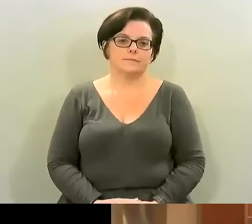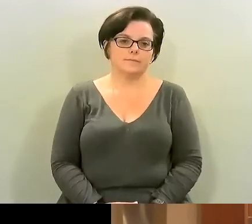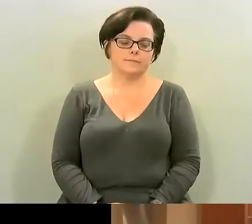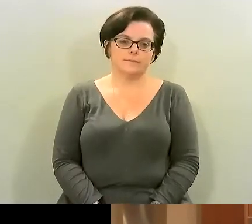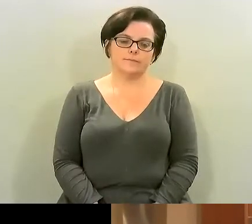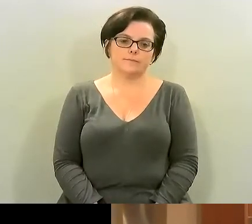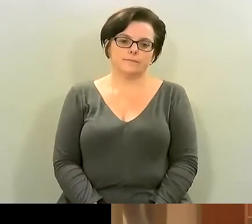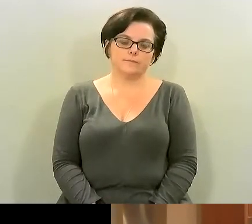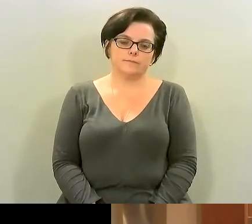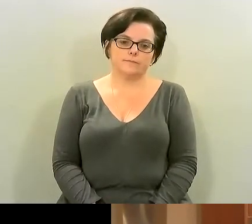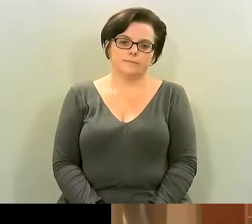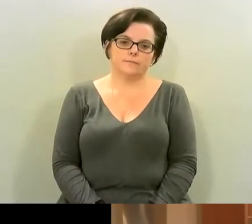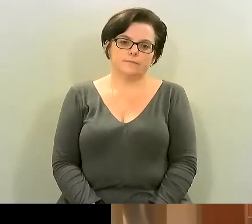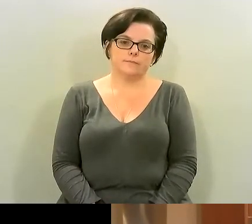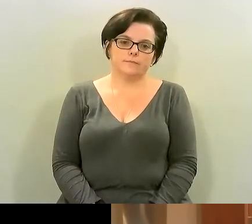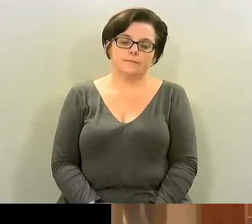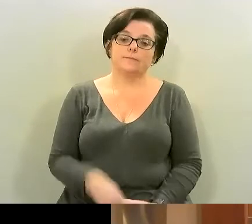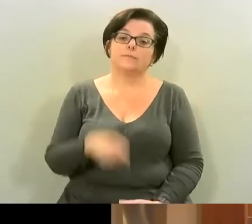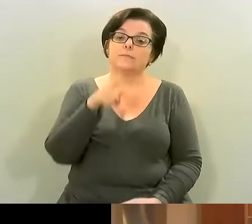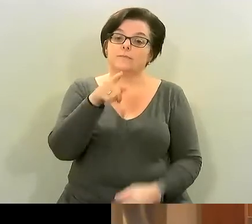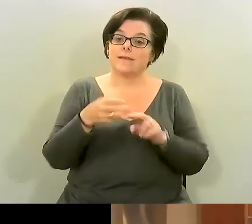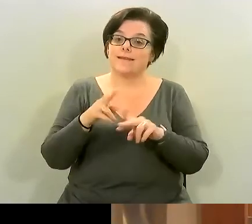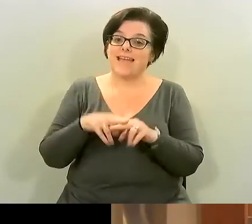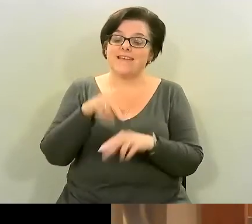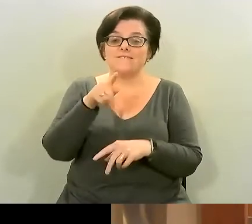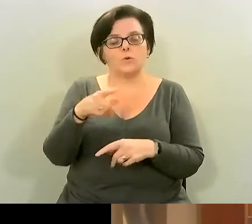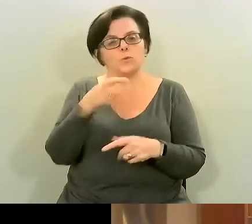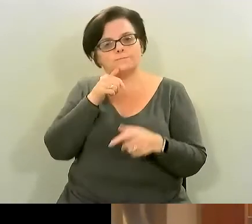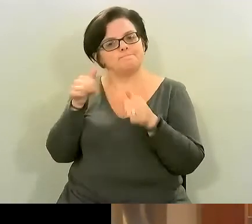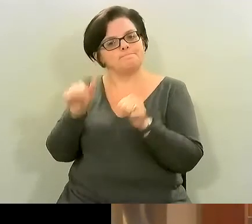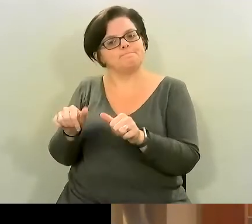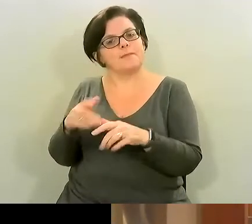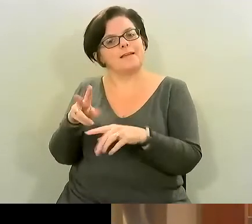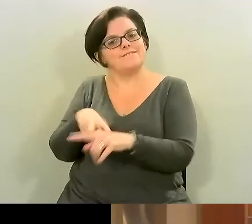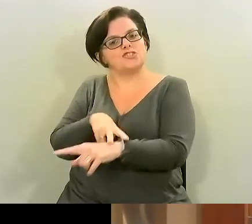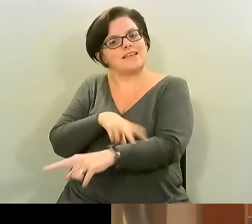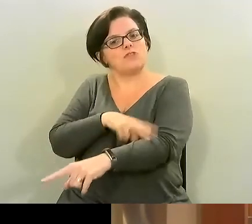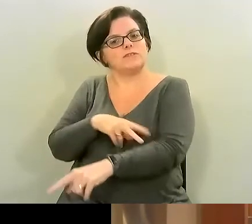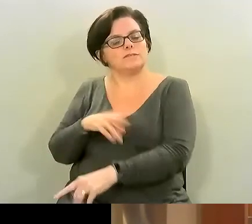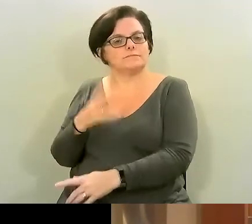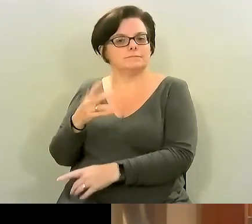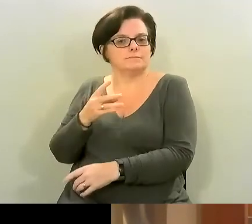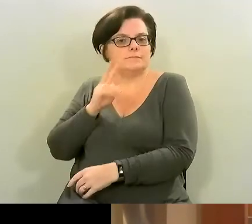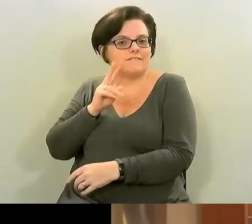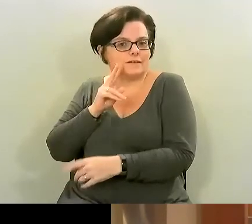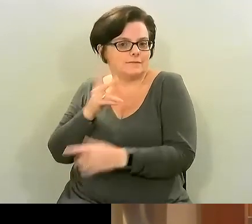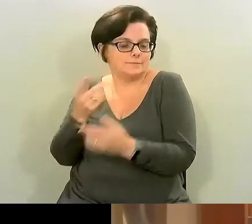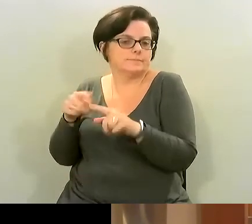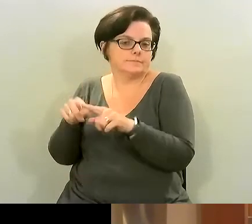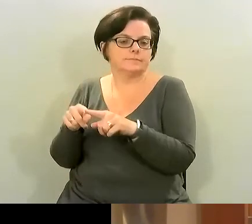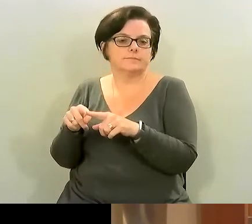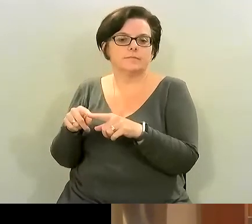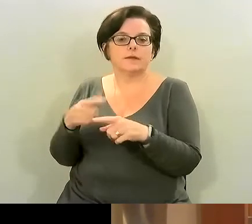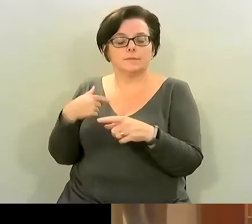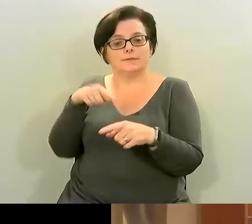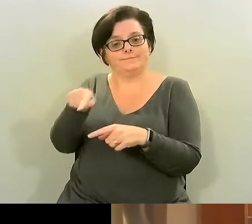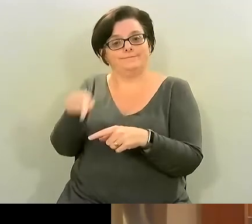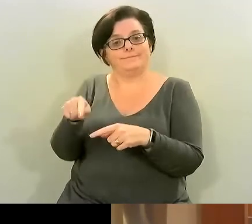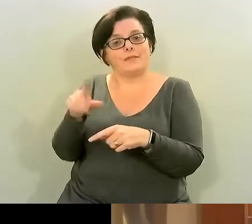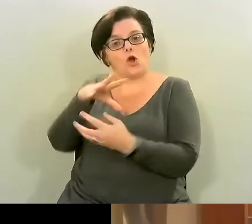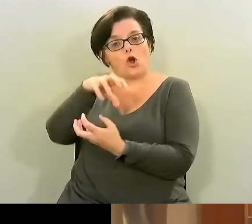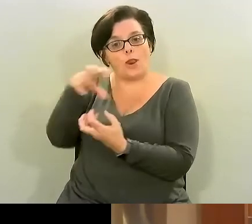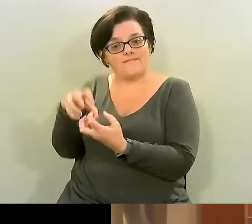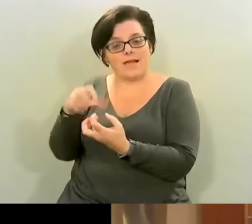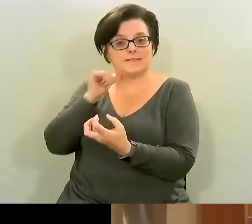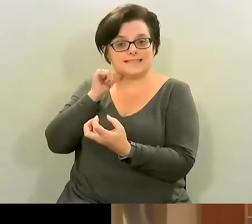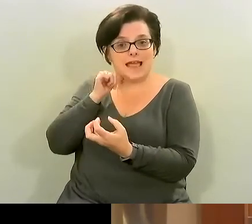so if you were going vegetarian tonight i was going to say um i made a cauliflower steak here i put